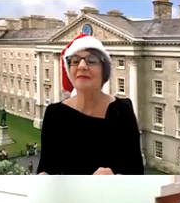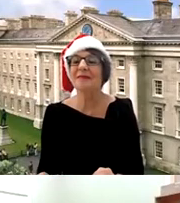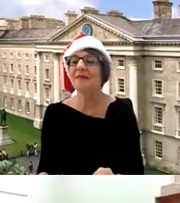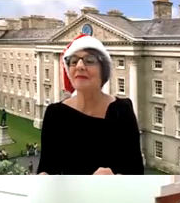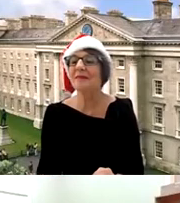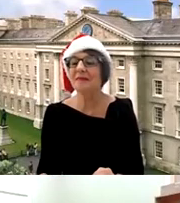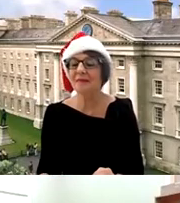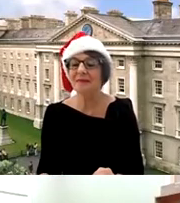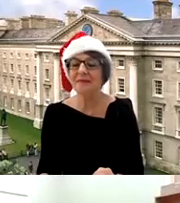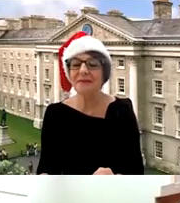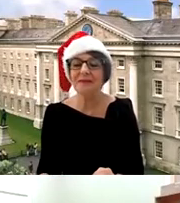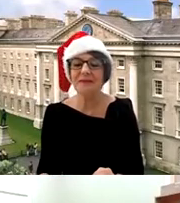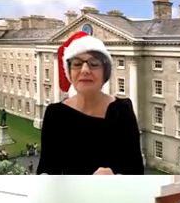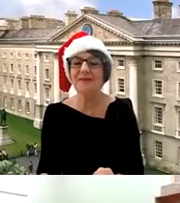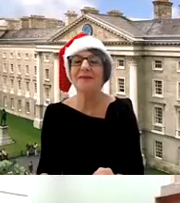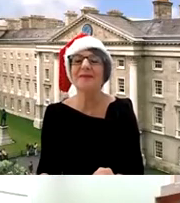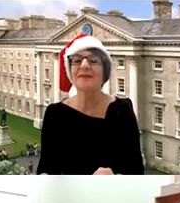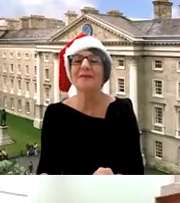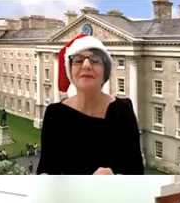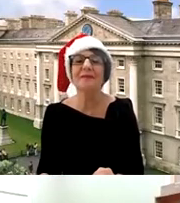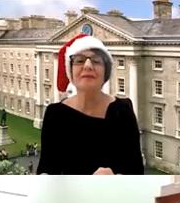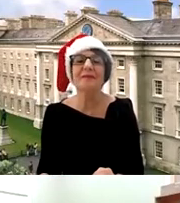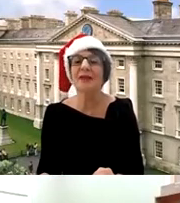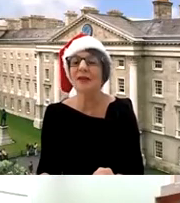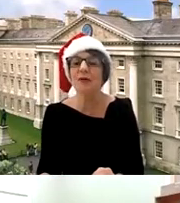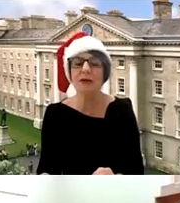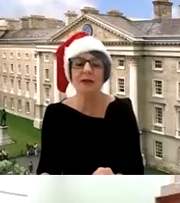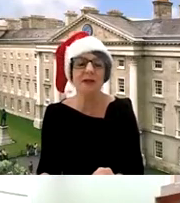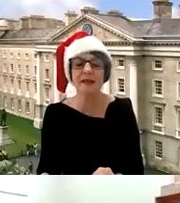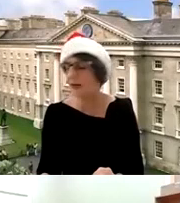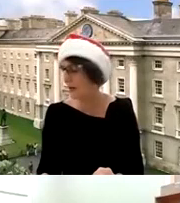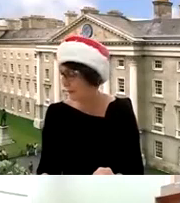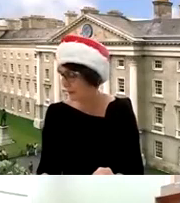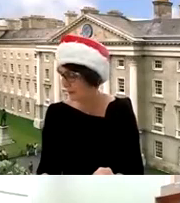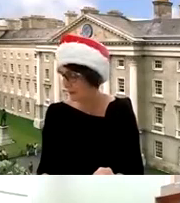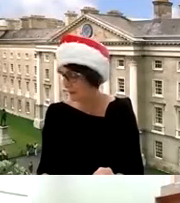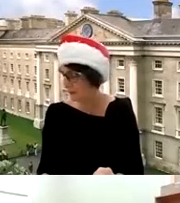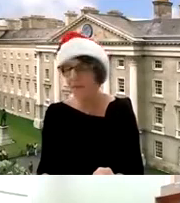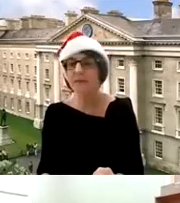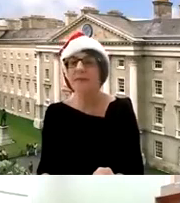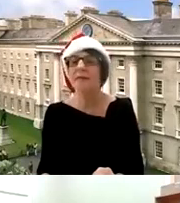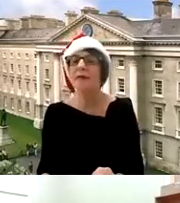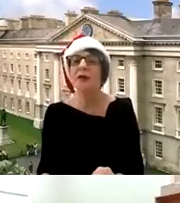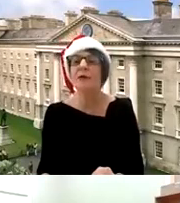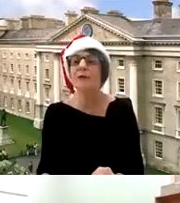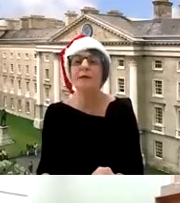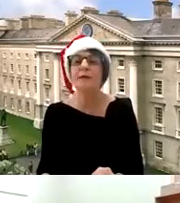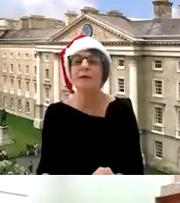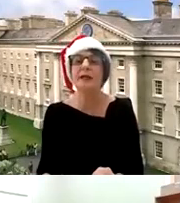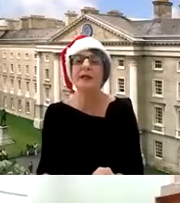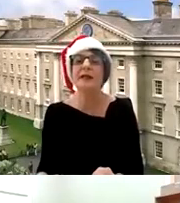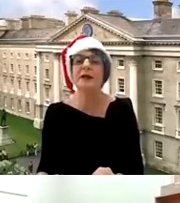did you see her there mary because i think she's with us no i didn't see her no